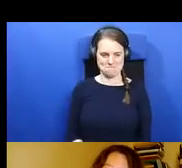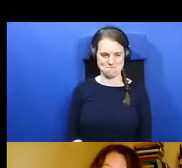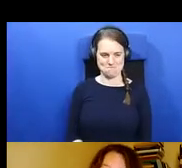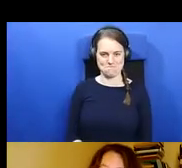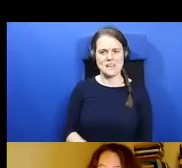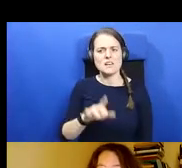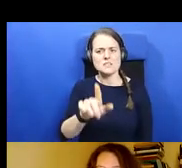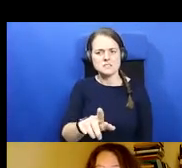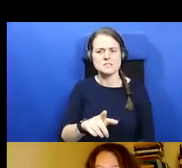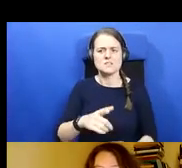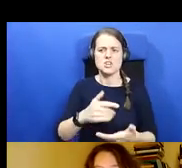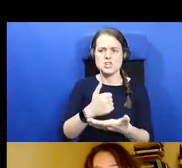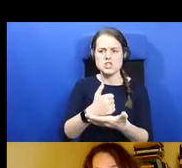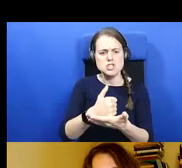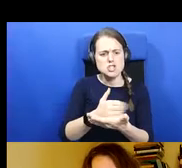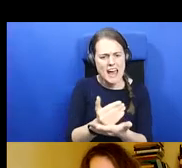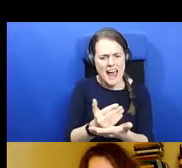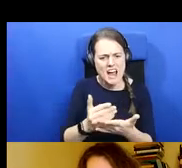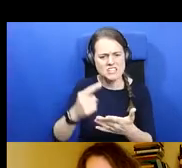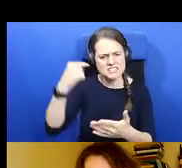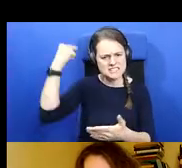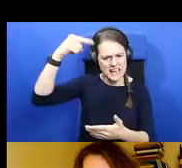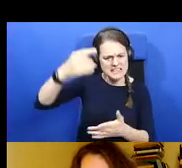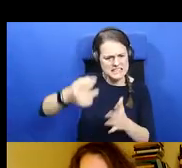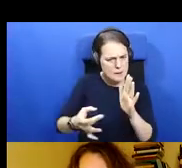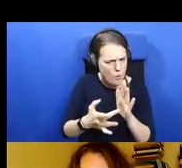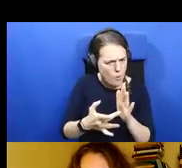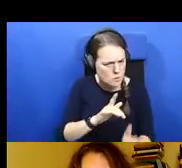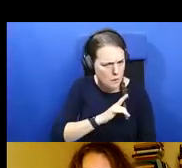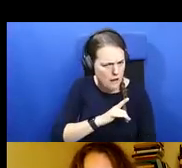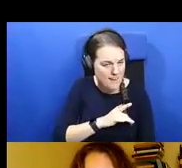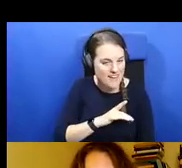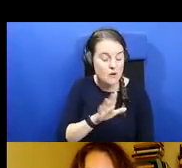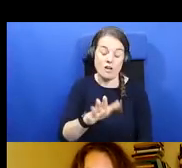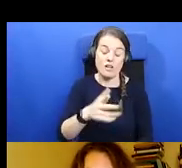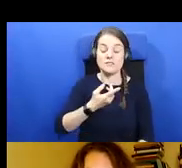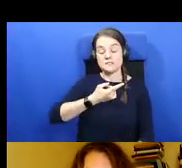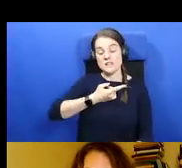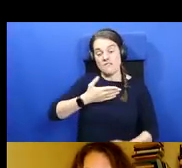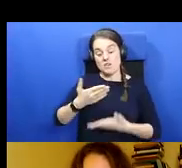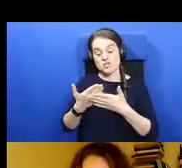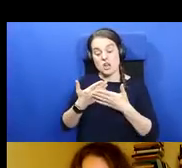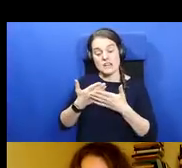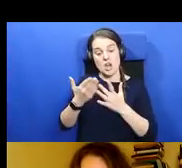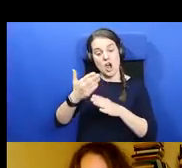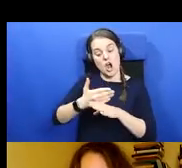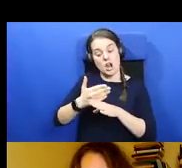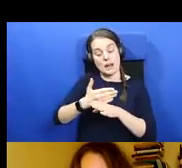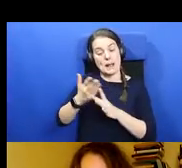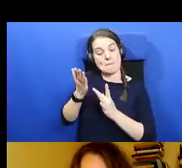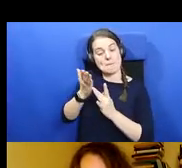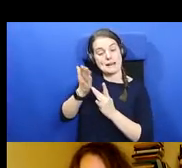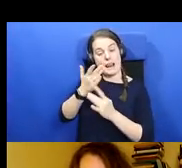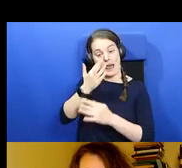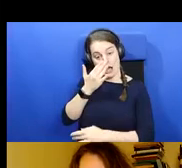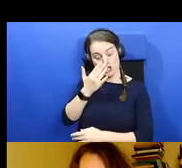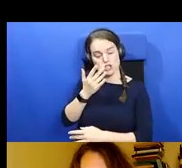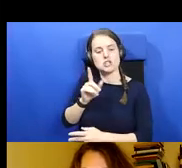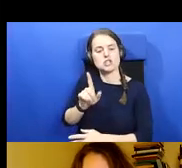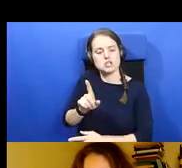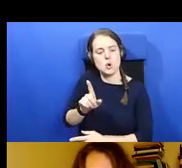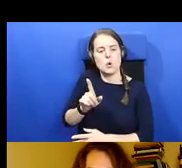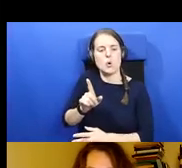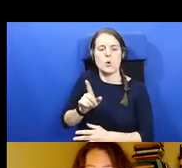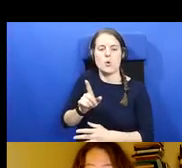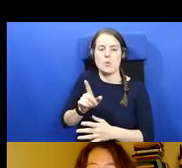these shared saints so important? And for somebody who studies the early Middle Ages, one of the most important ways that you can